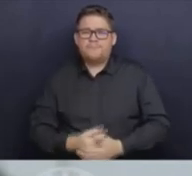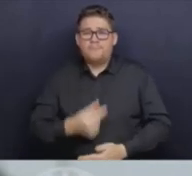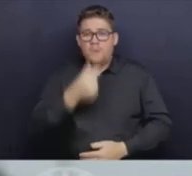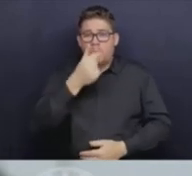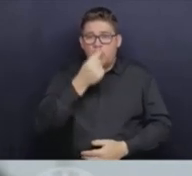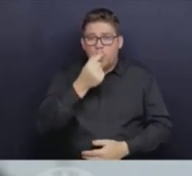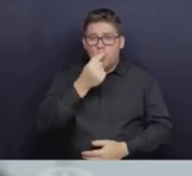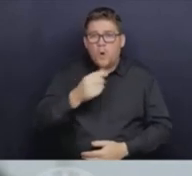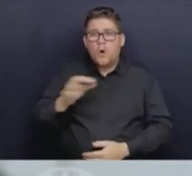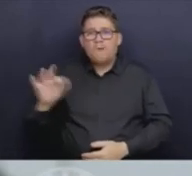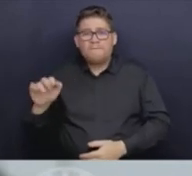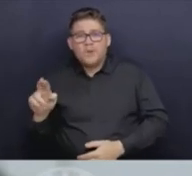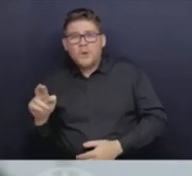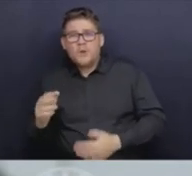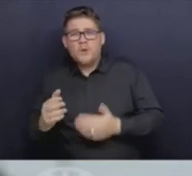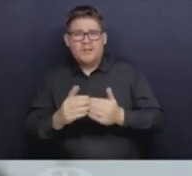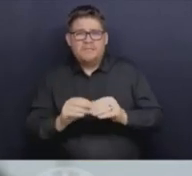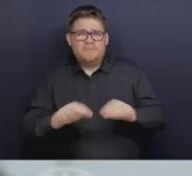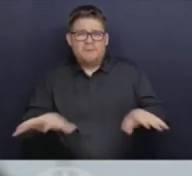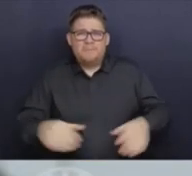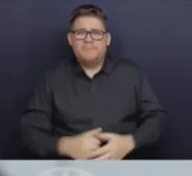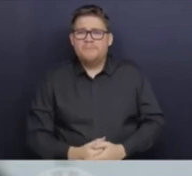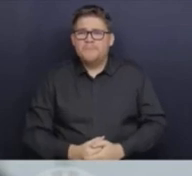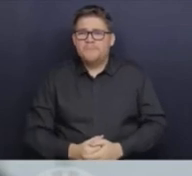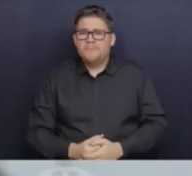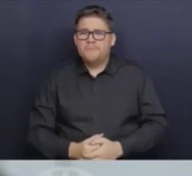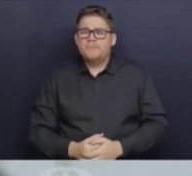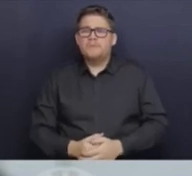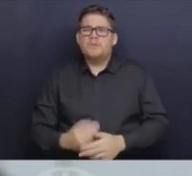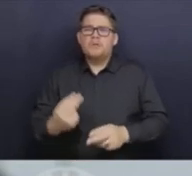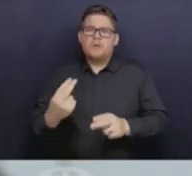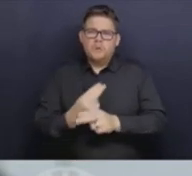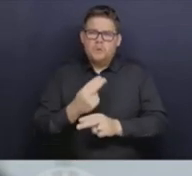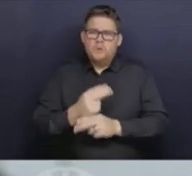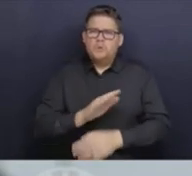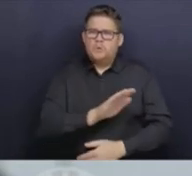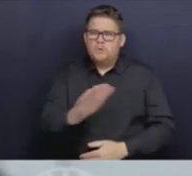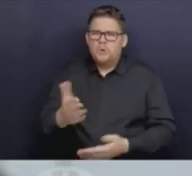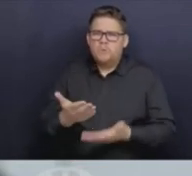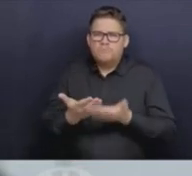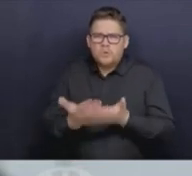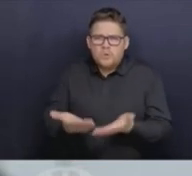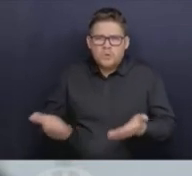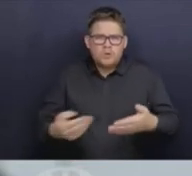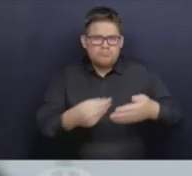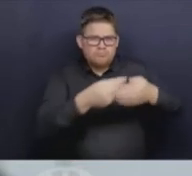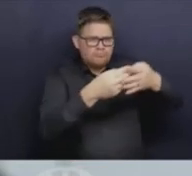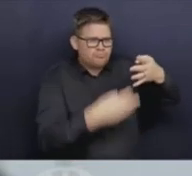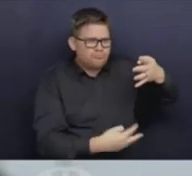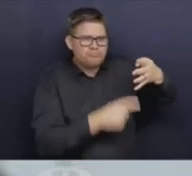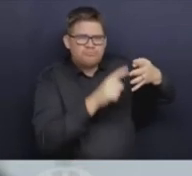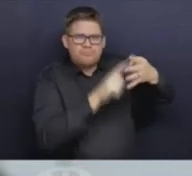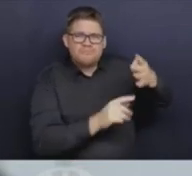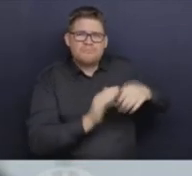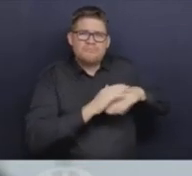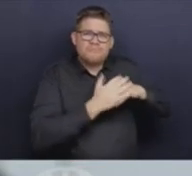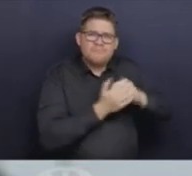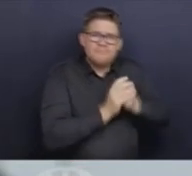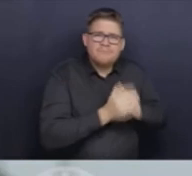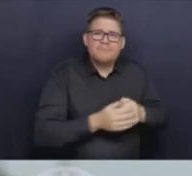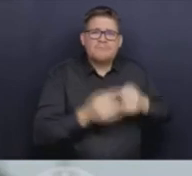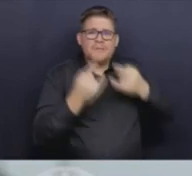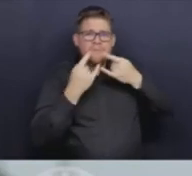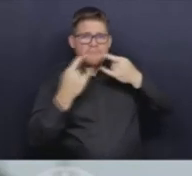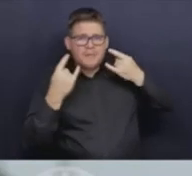space. Use the tools that we have, all of the tools that we have. Postpone non-essential visits if we're not